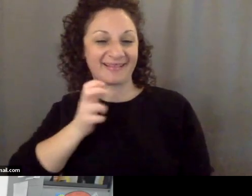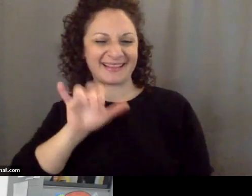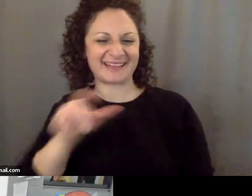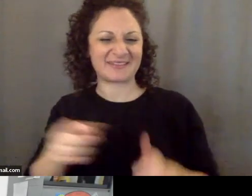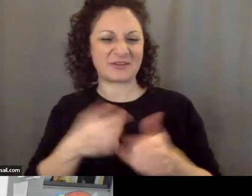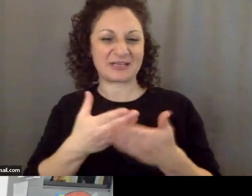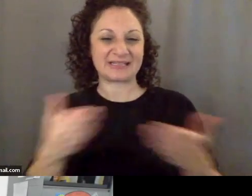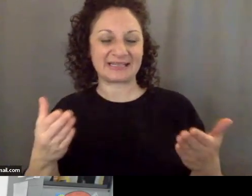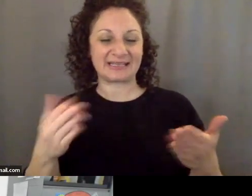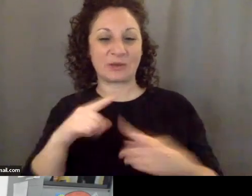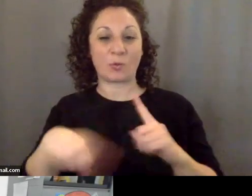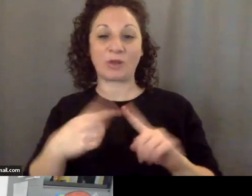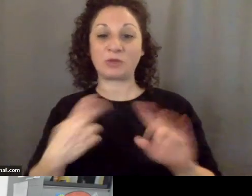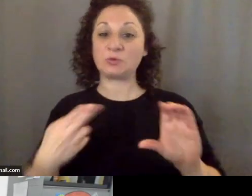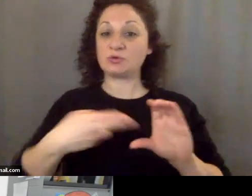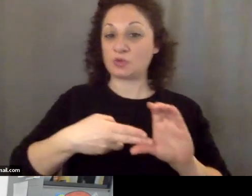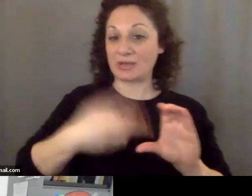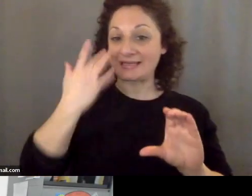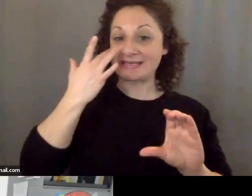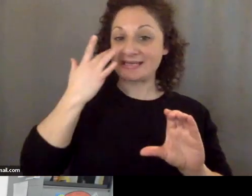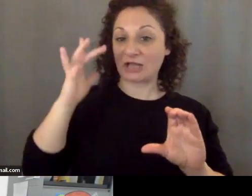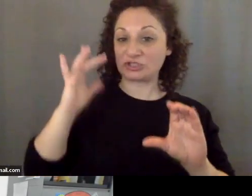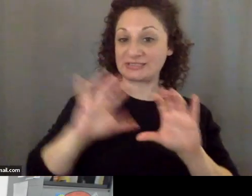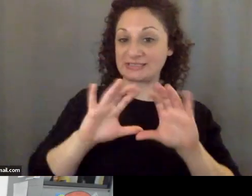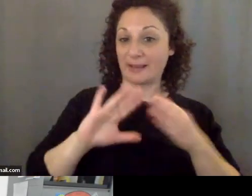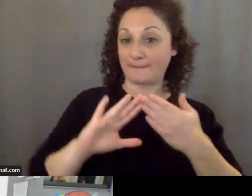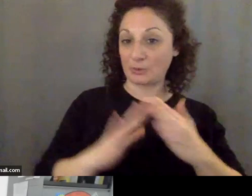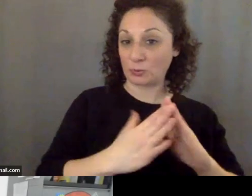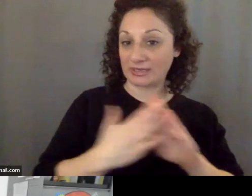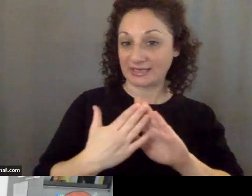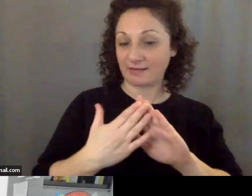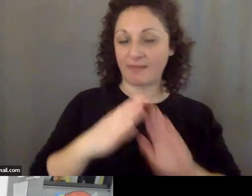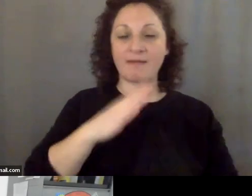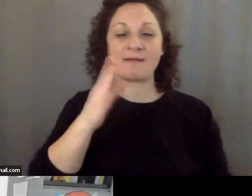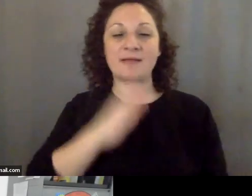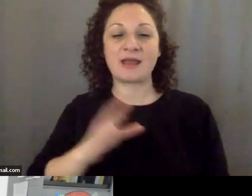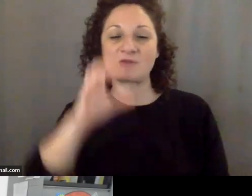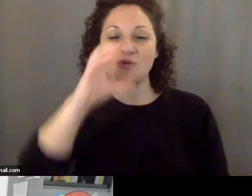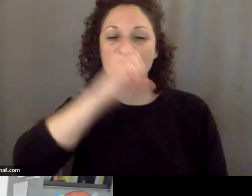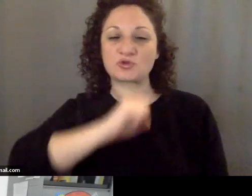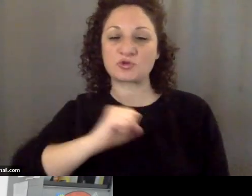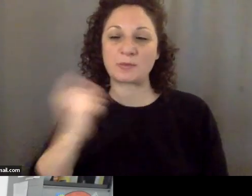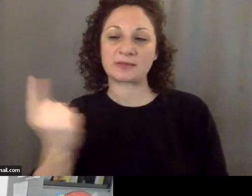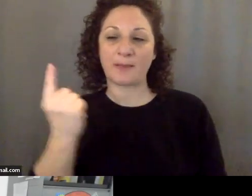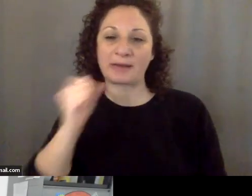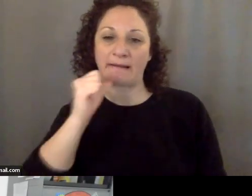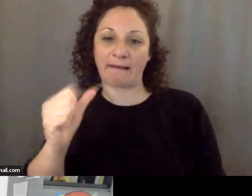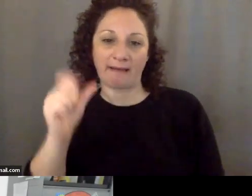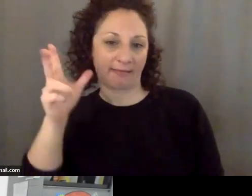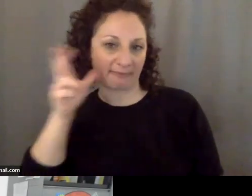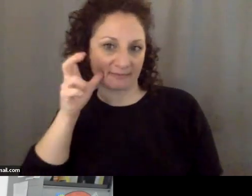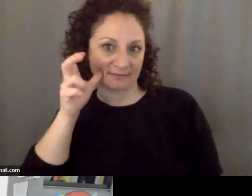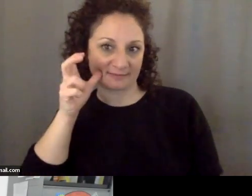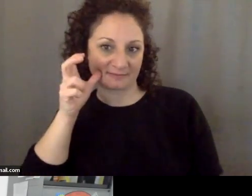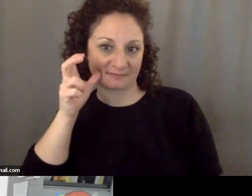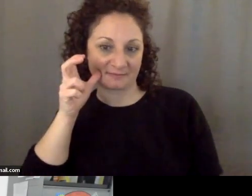you when you join the intelligence community. Never assume there isn't someone listening. be it